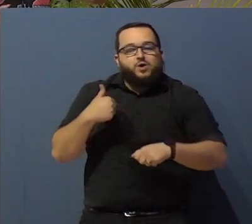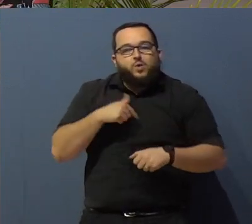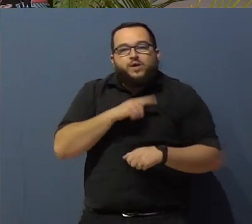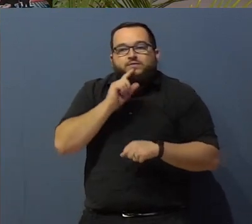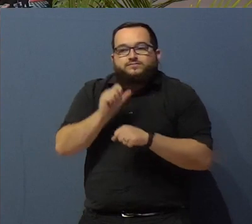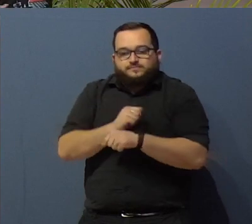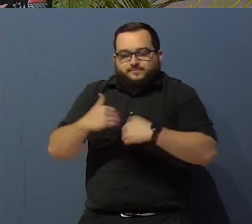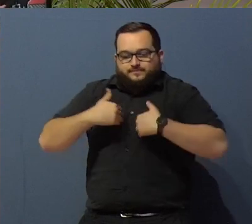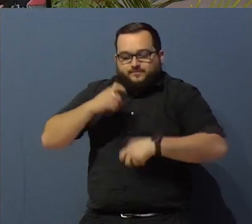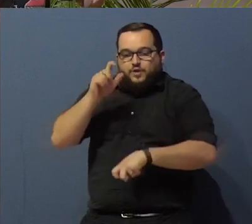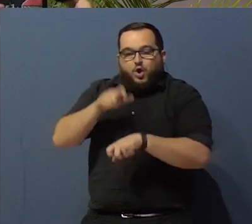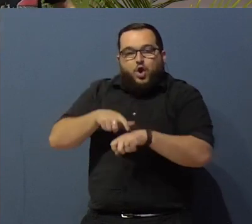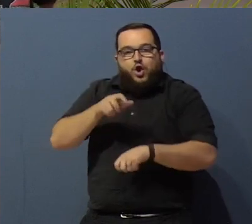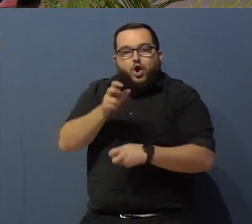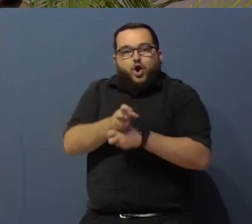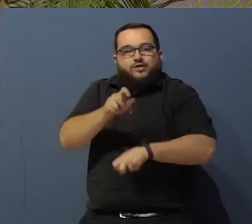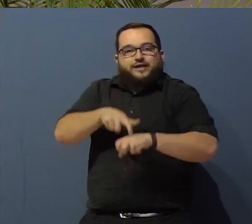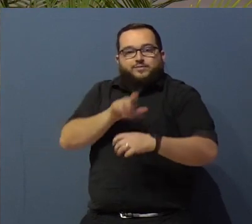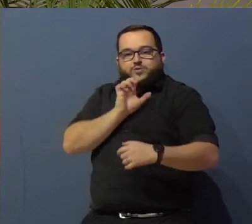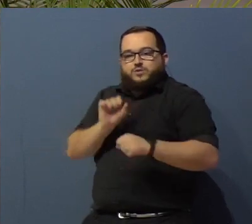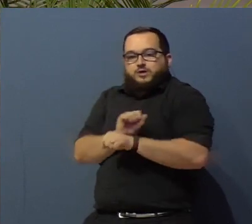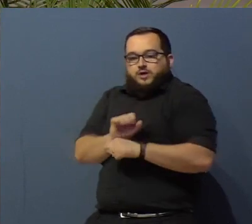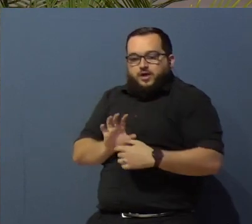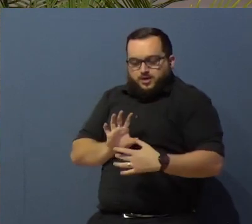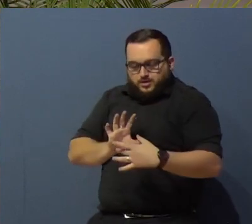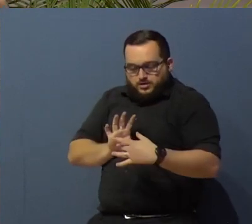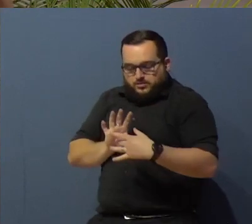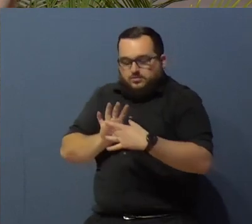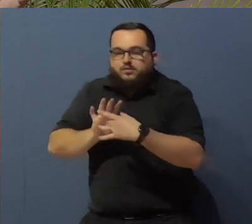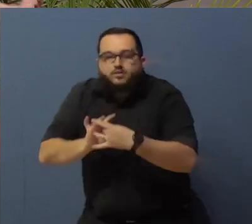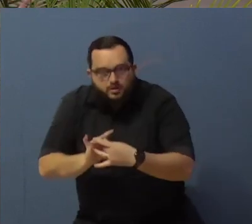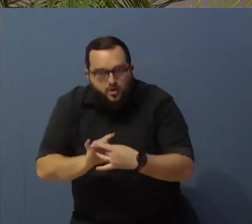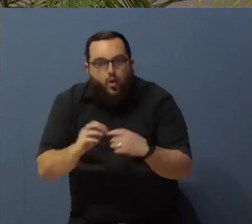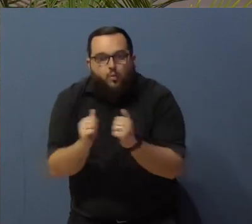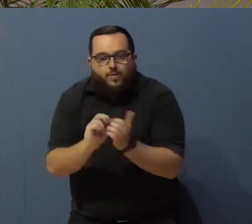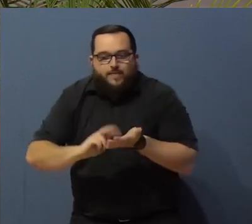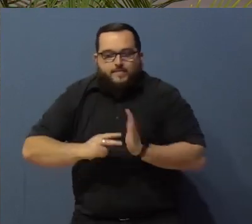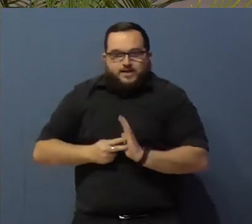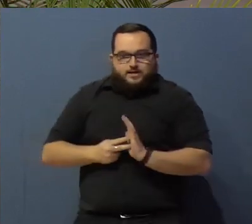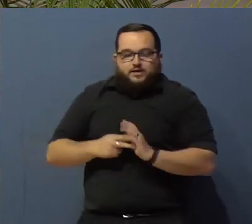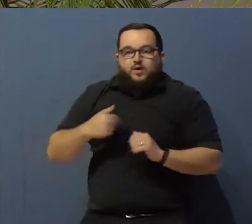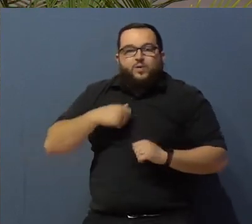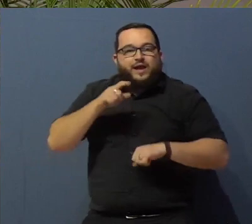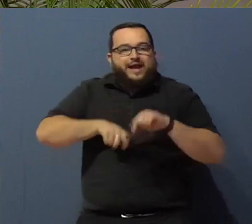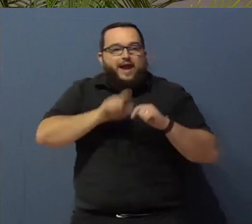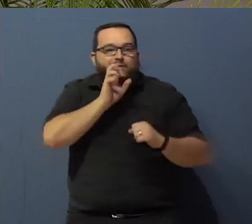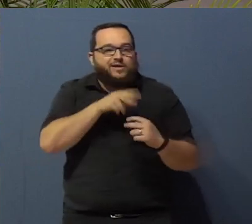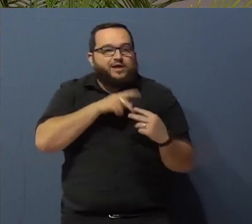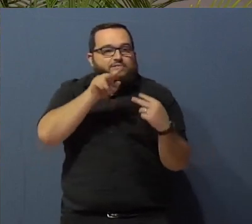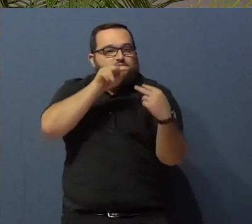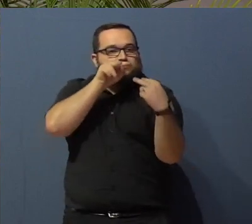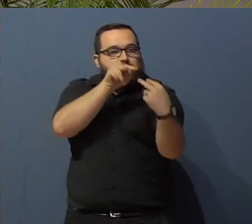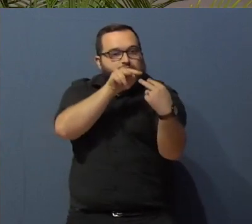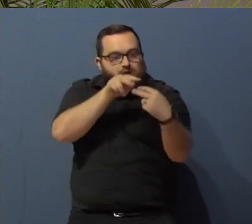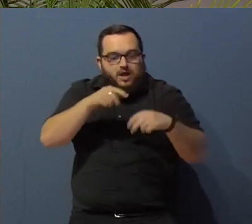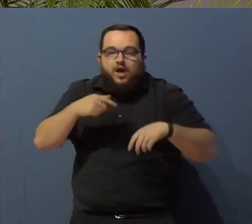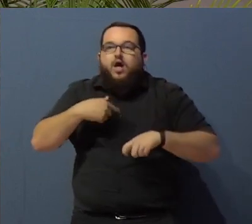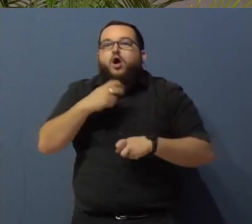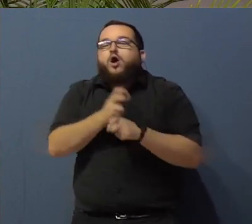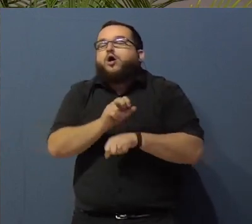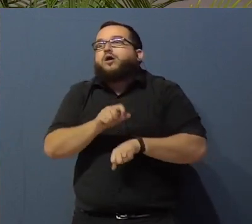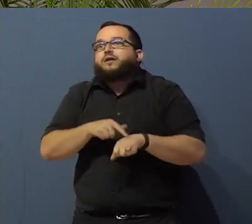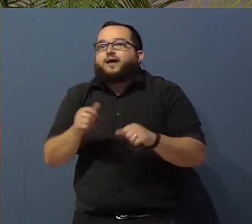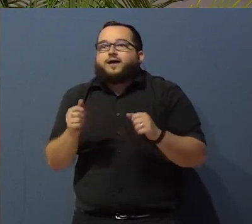to connect with people in a meaningful way. We have difficulty with eye contact. We have difficulty with even